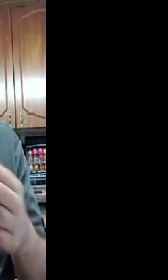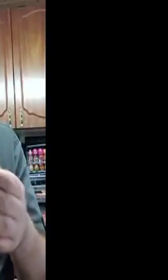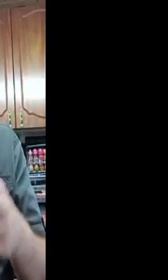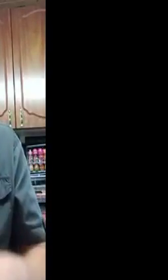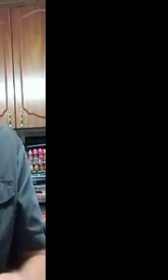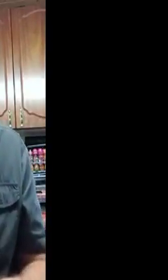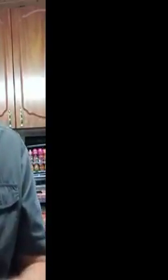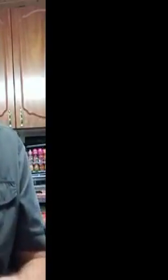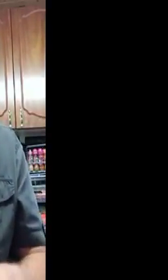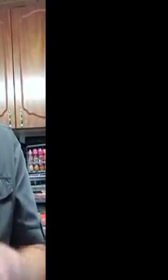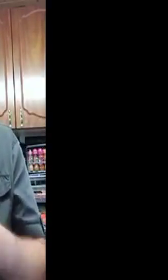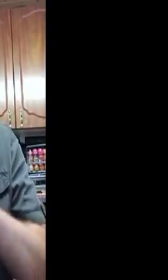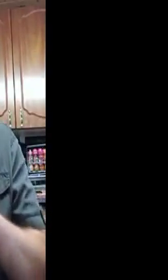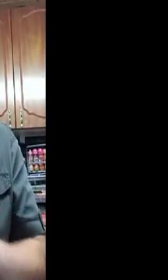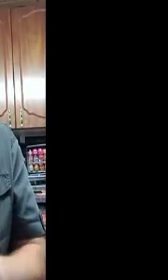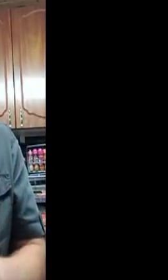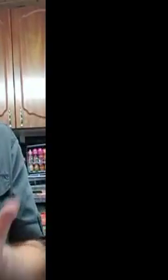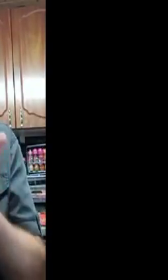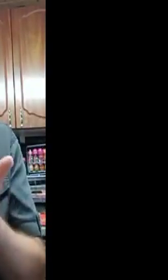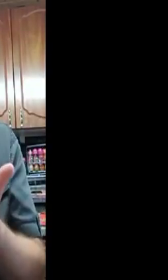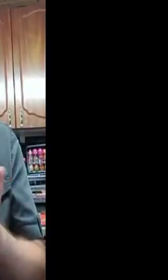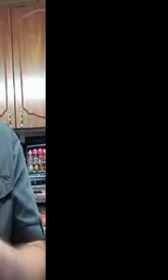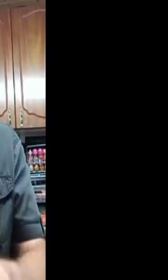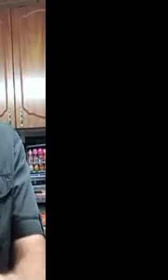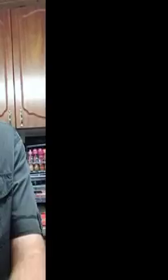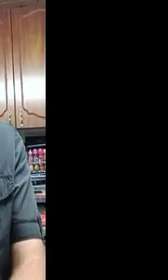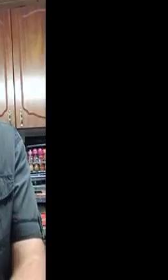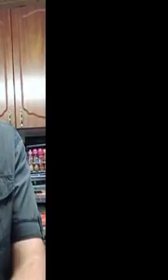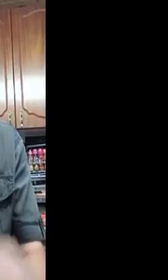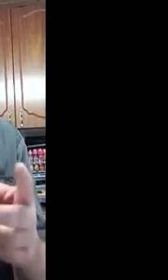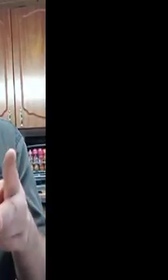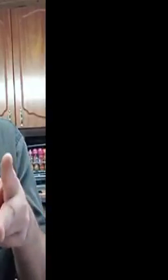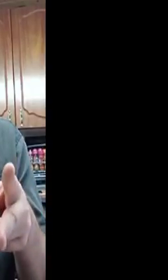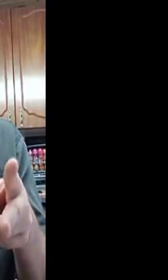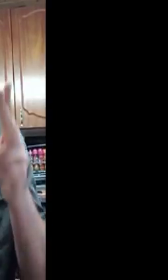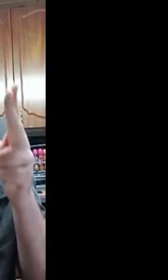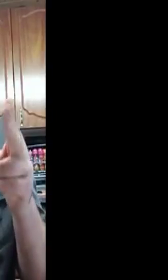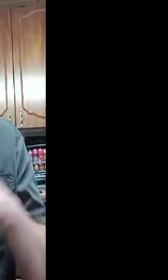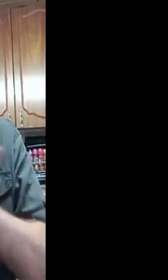provided for anyone who ends up at...